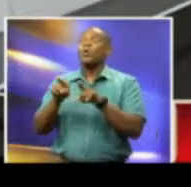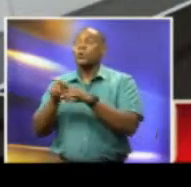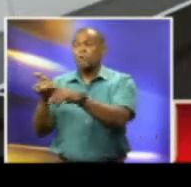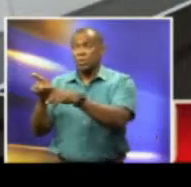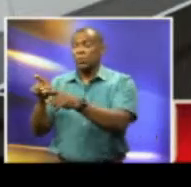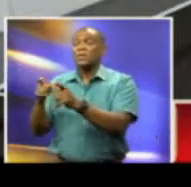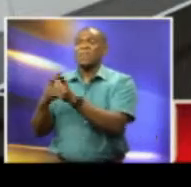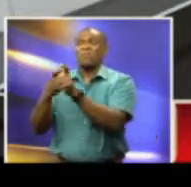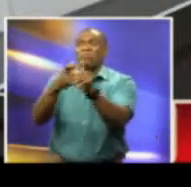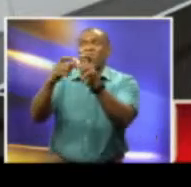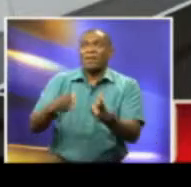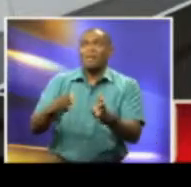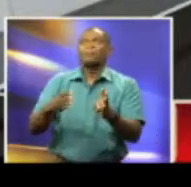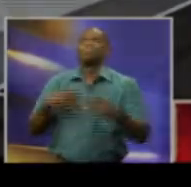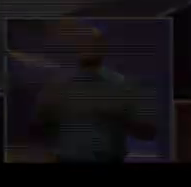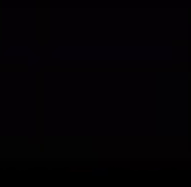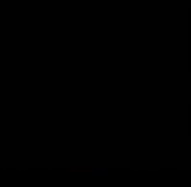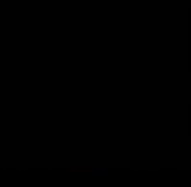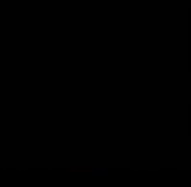Sport is up next.